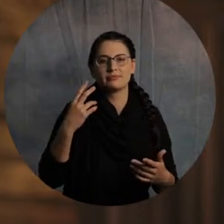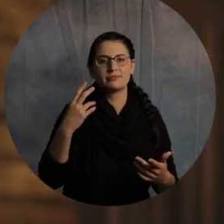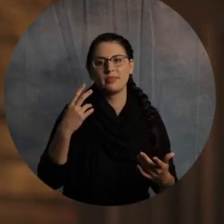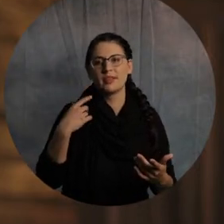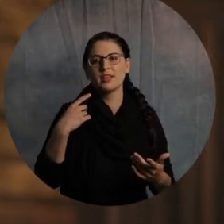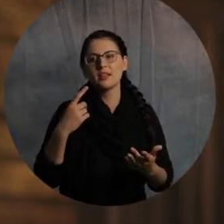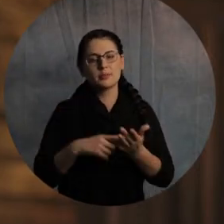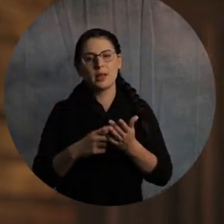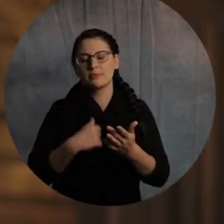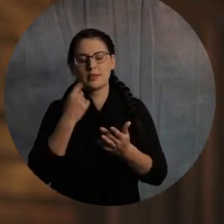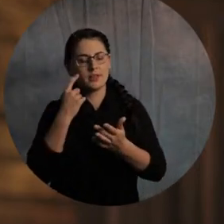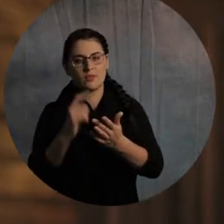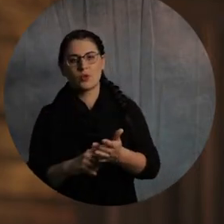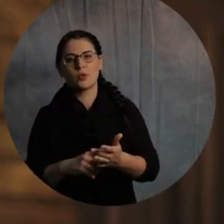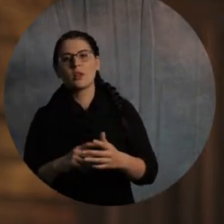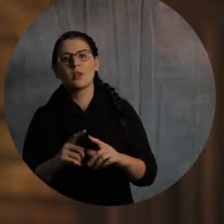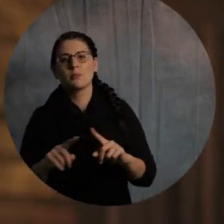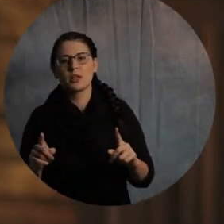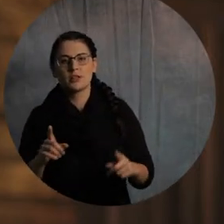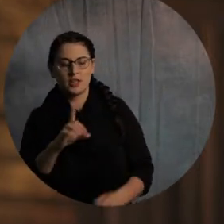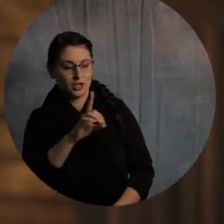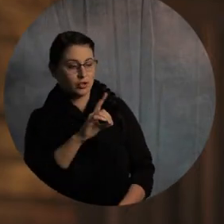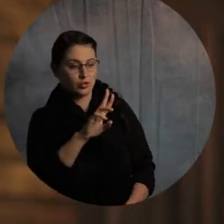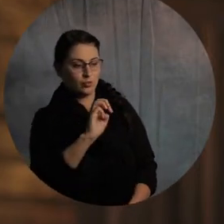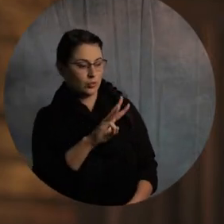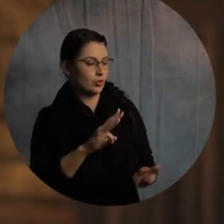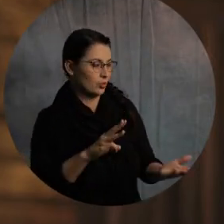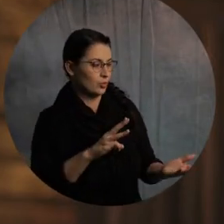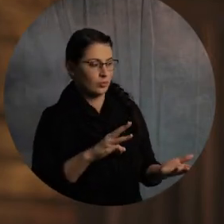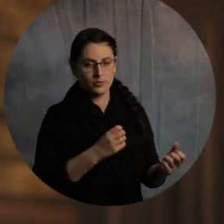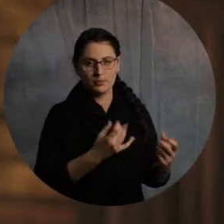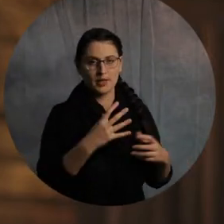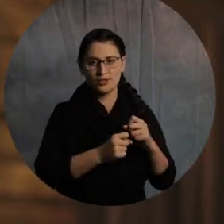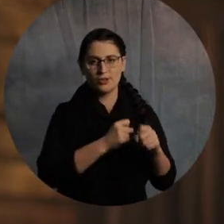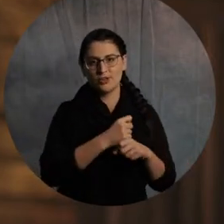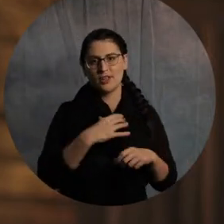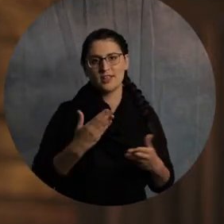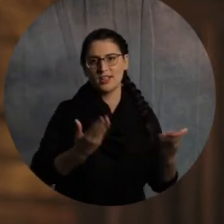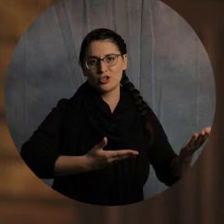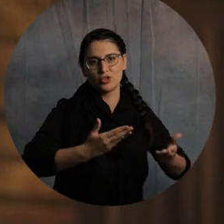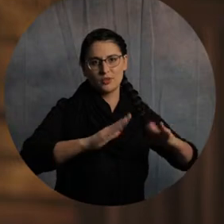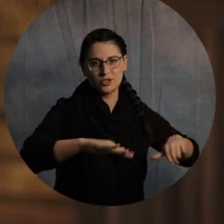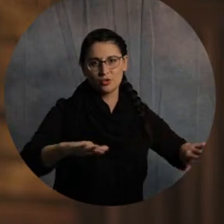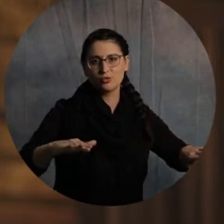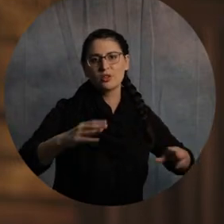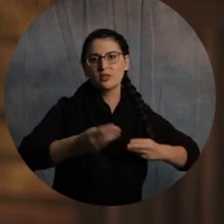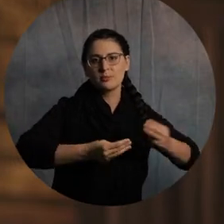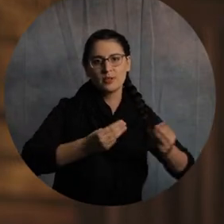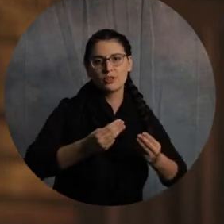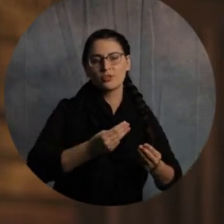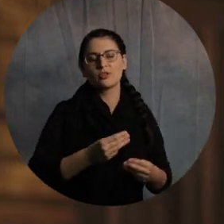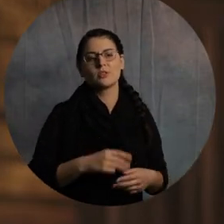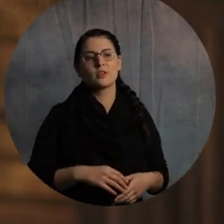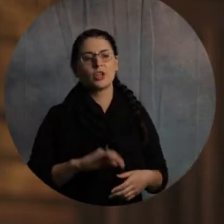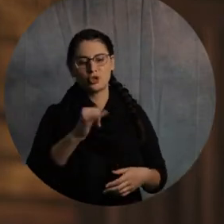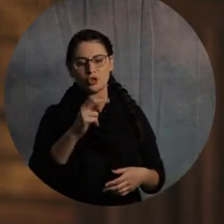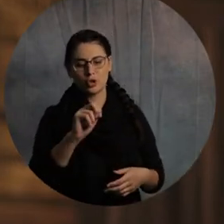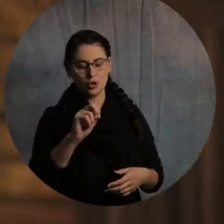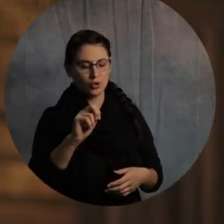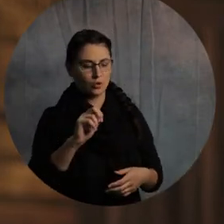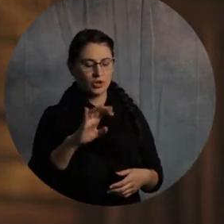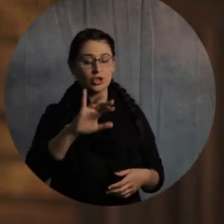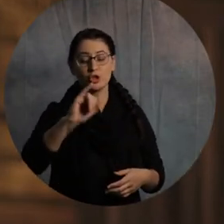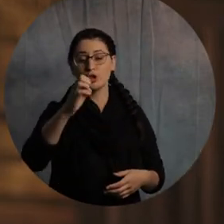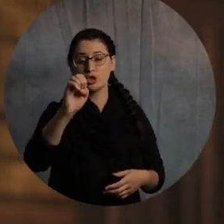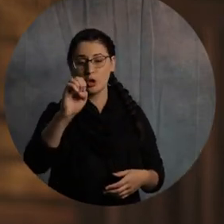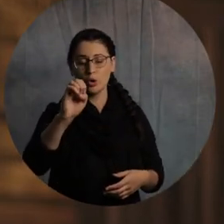couples, I know Drew and his wife for years served in our kids' ministry. Joe Padilla and his wife Stephanie, years, hanging out in the preschool.